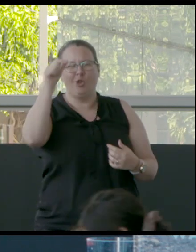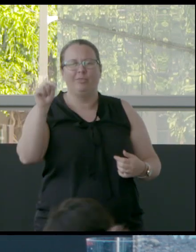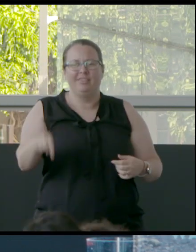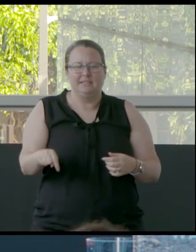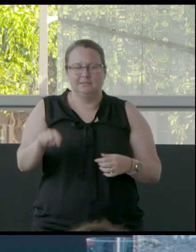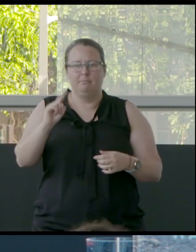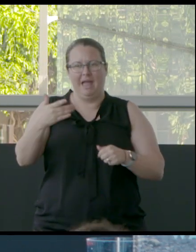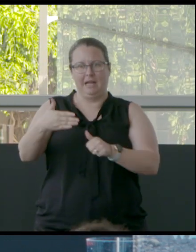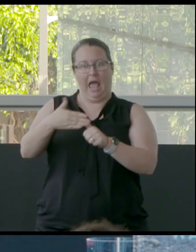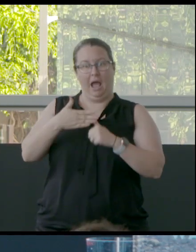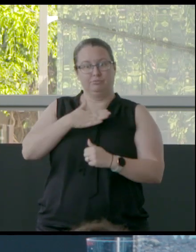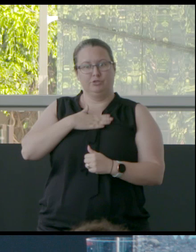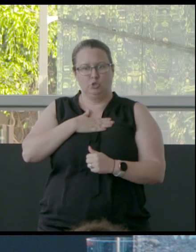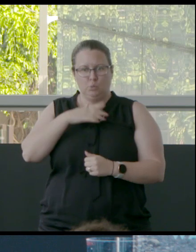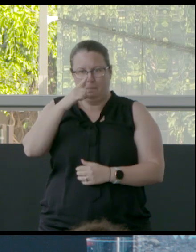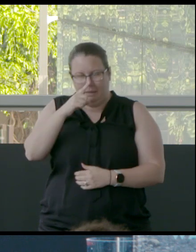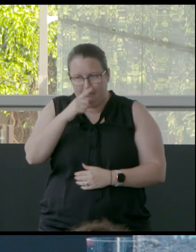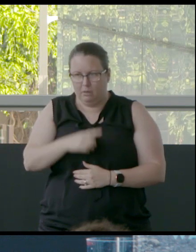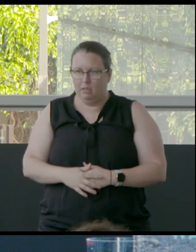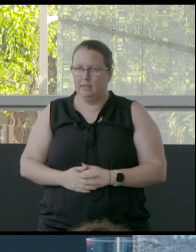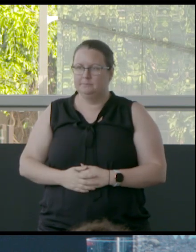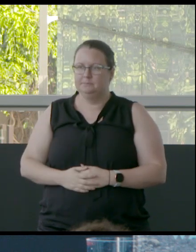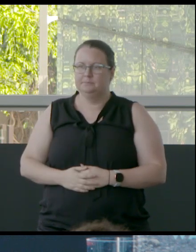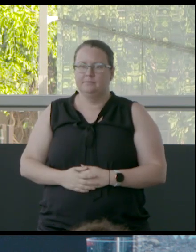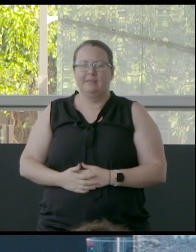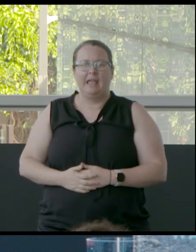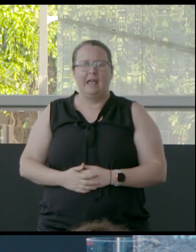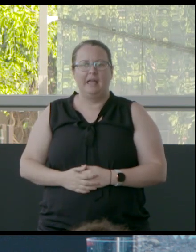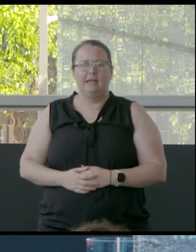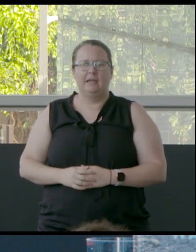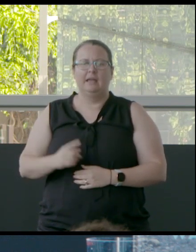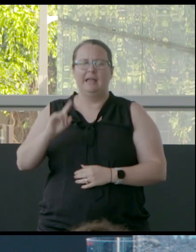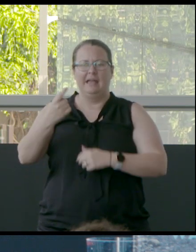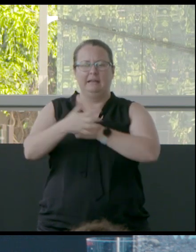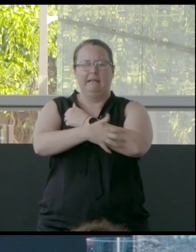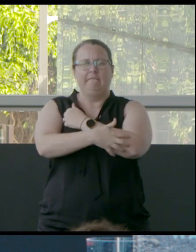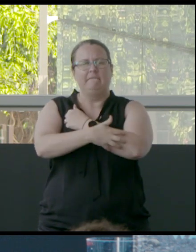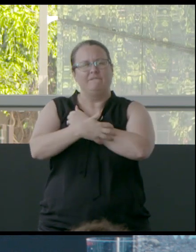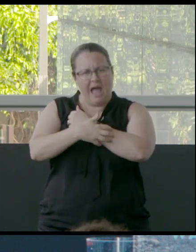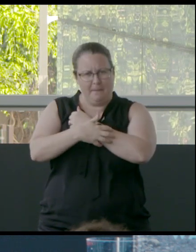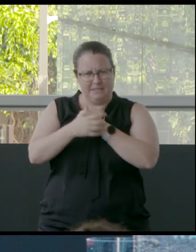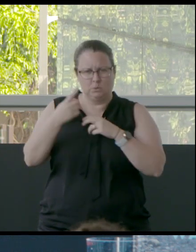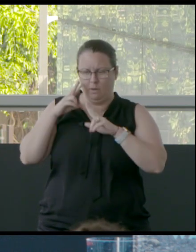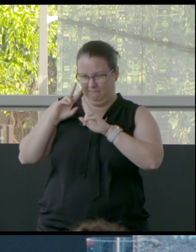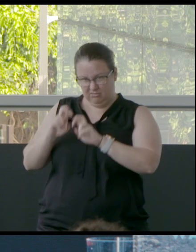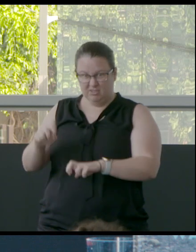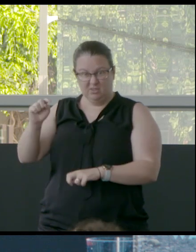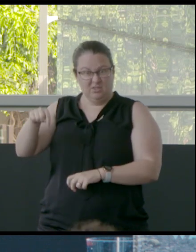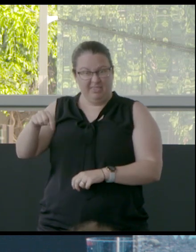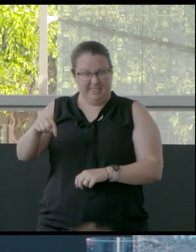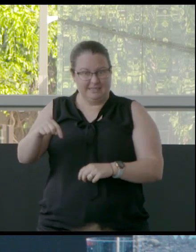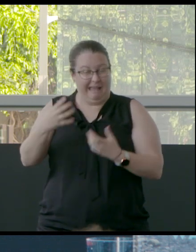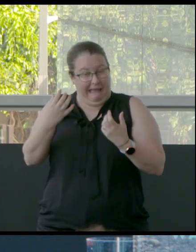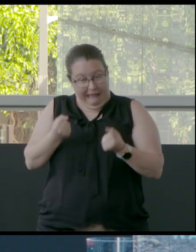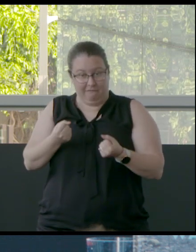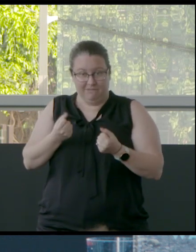Aboriginal people and farmers, you know, who have really looked up about this and there's a whole lot of, you know, sort